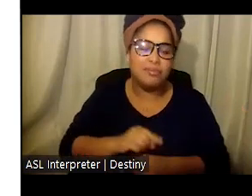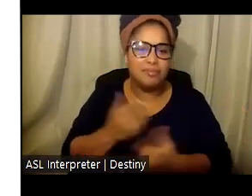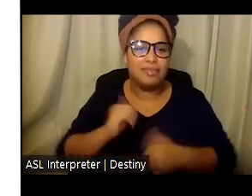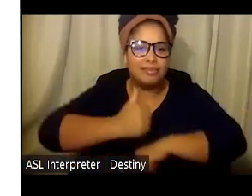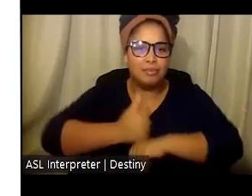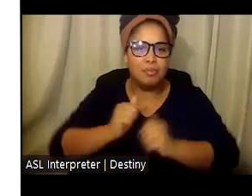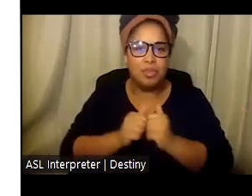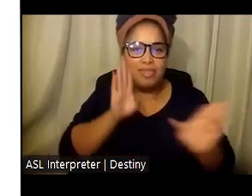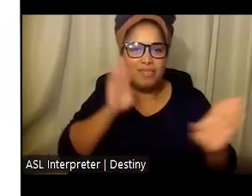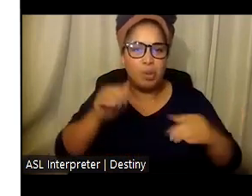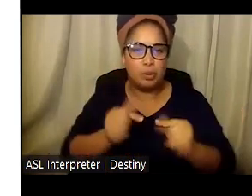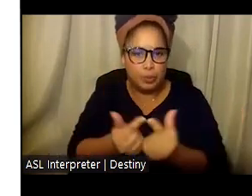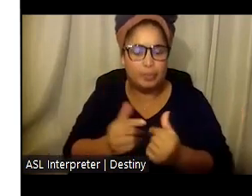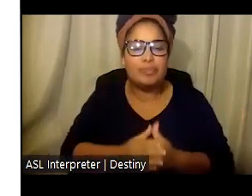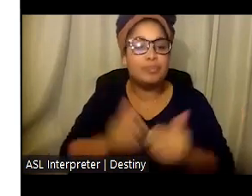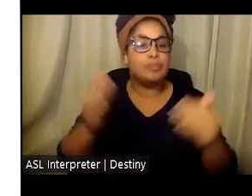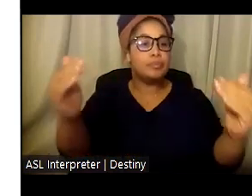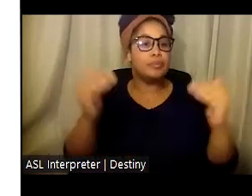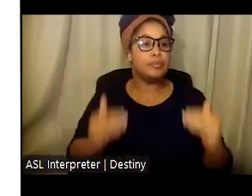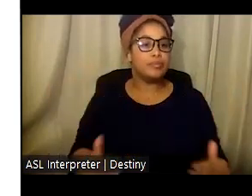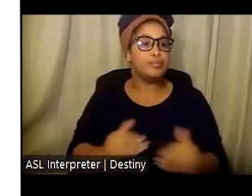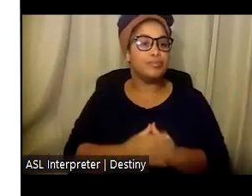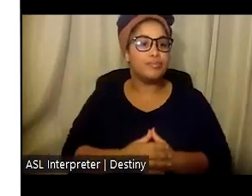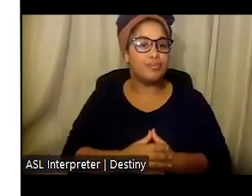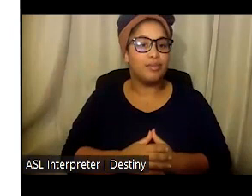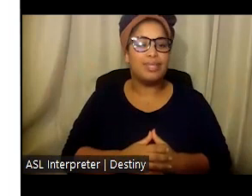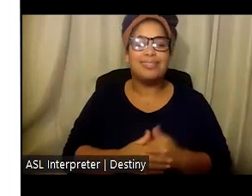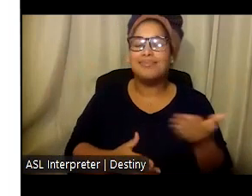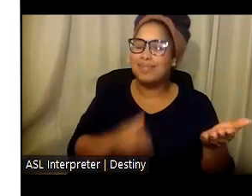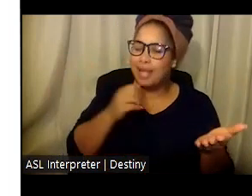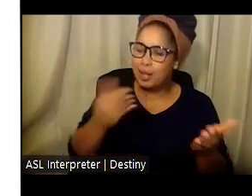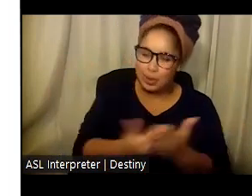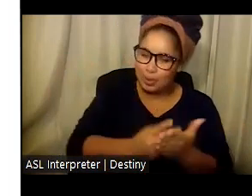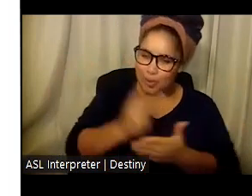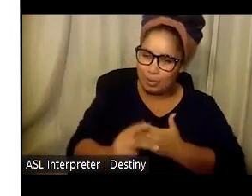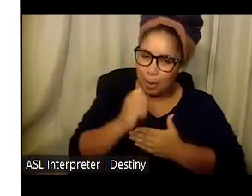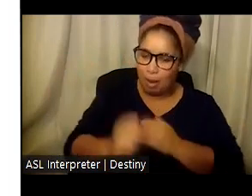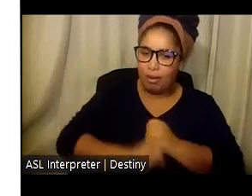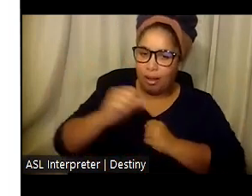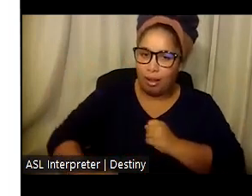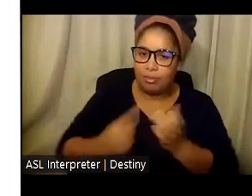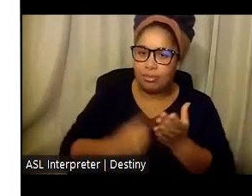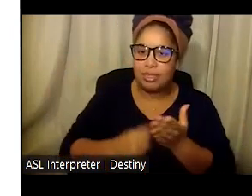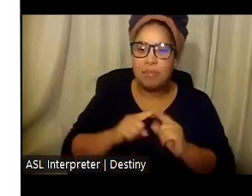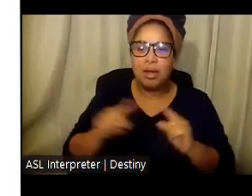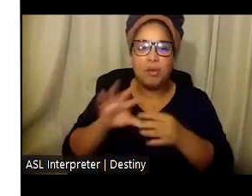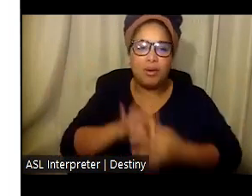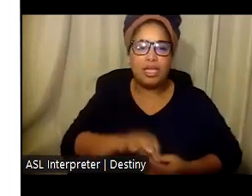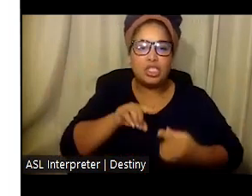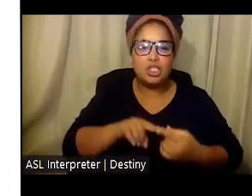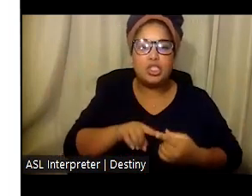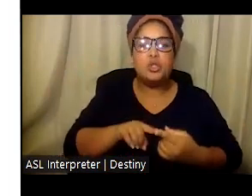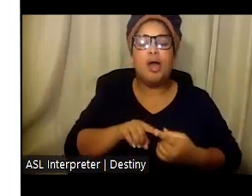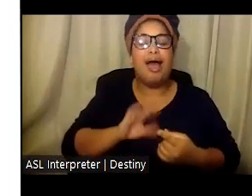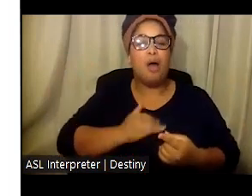The quality incentives program is not new, so I won't spend a lot of time here, but I do want to tie this to the department's